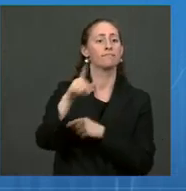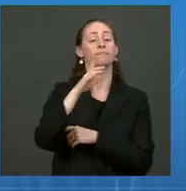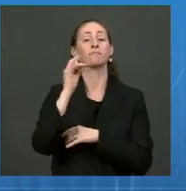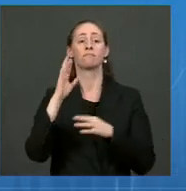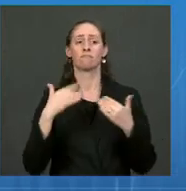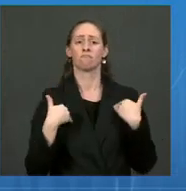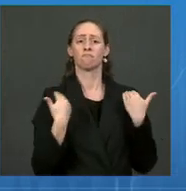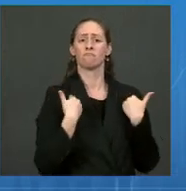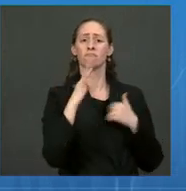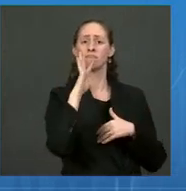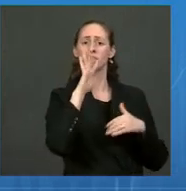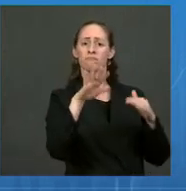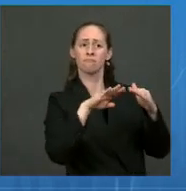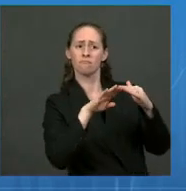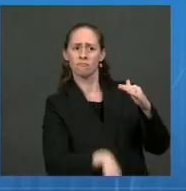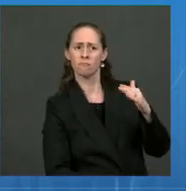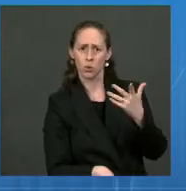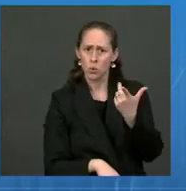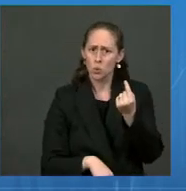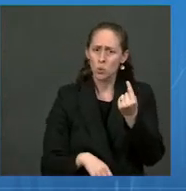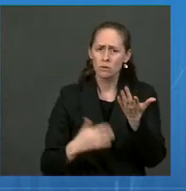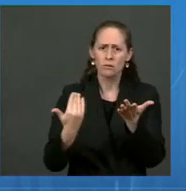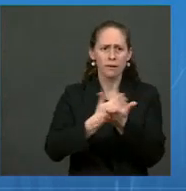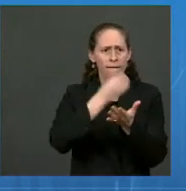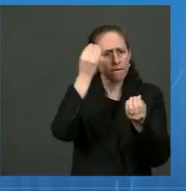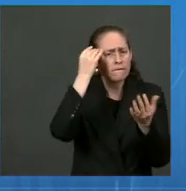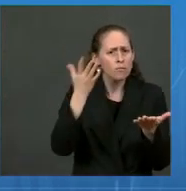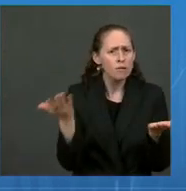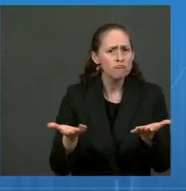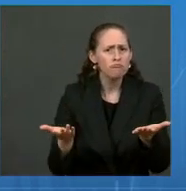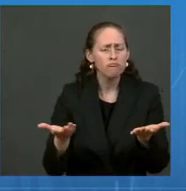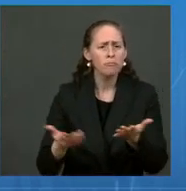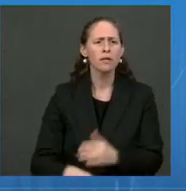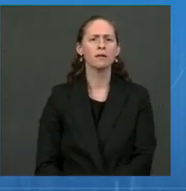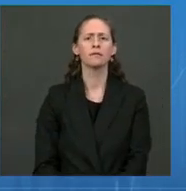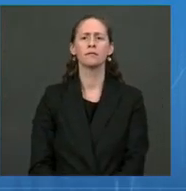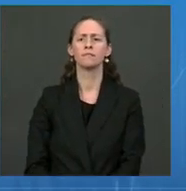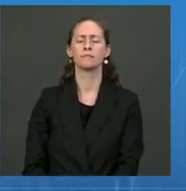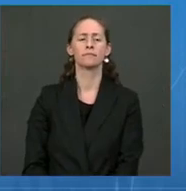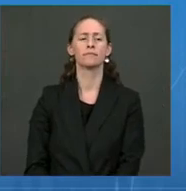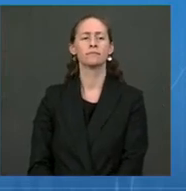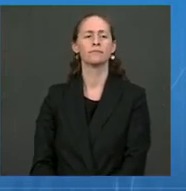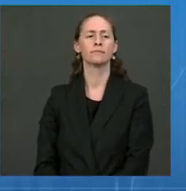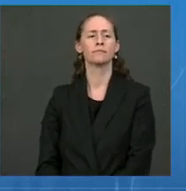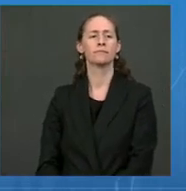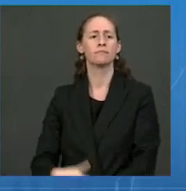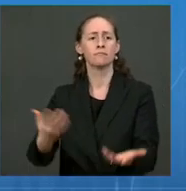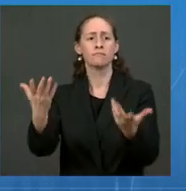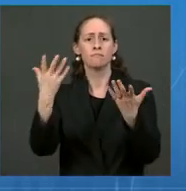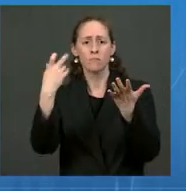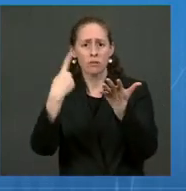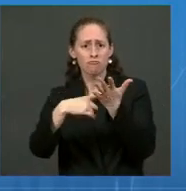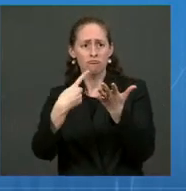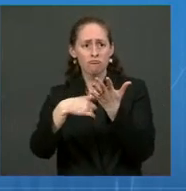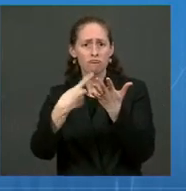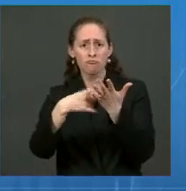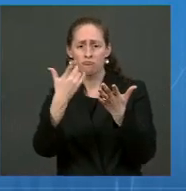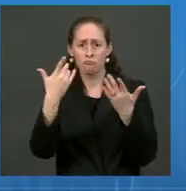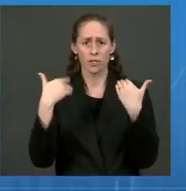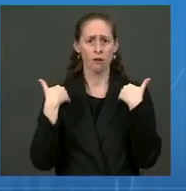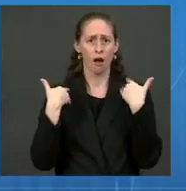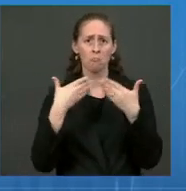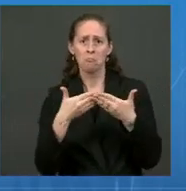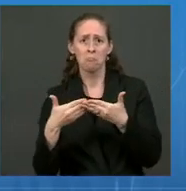So, Dr. Fauci, do want to take the second part of the question? Any update on kids under five? Yeah, those studies